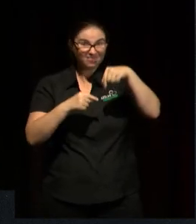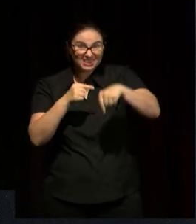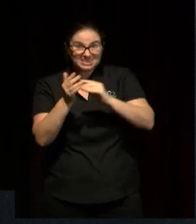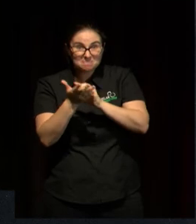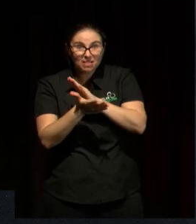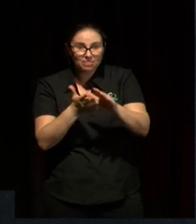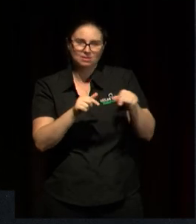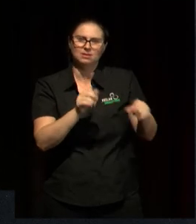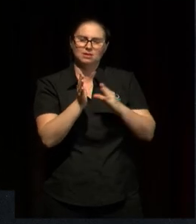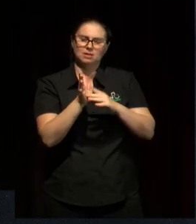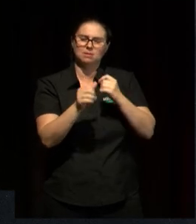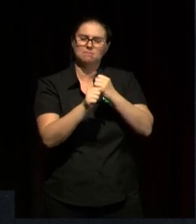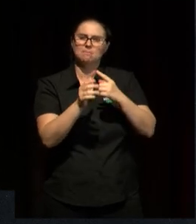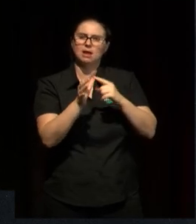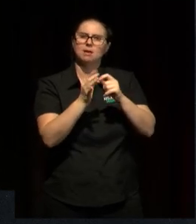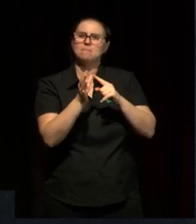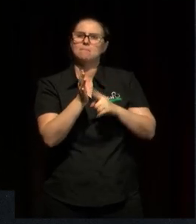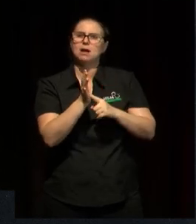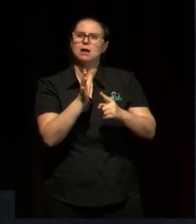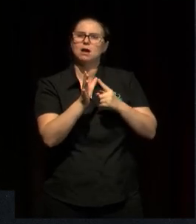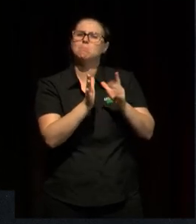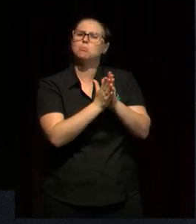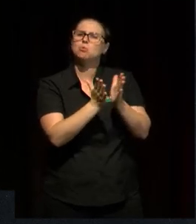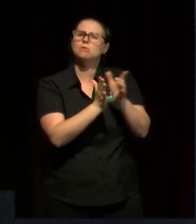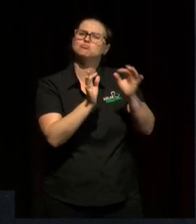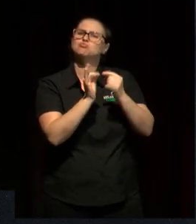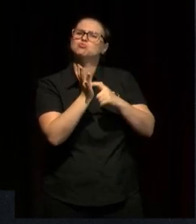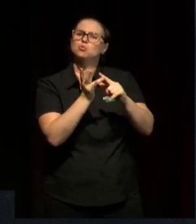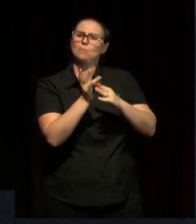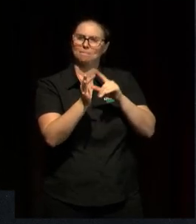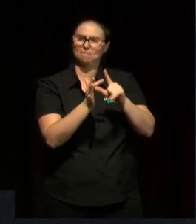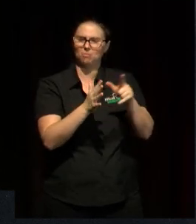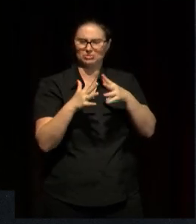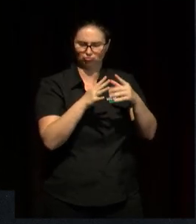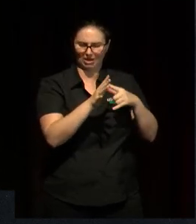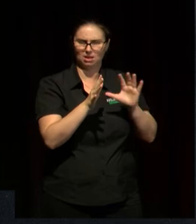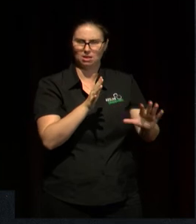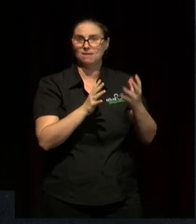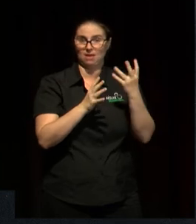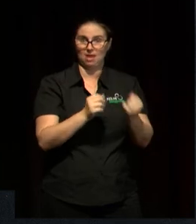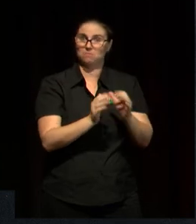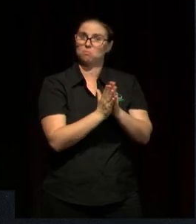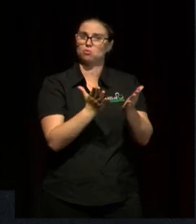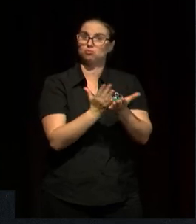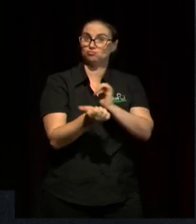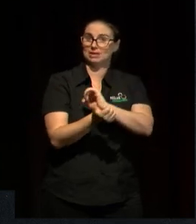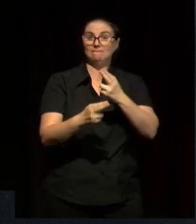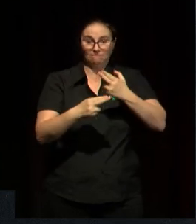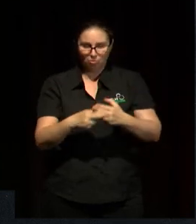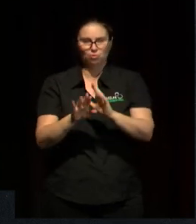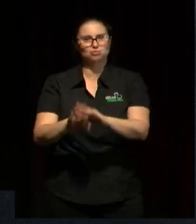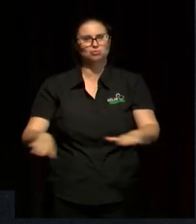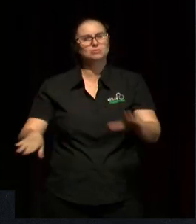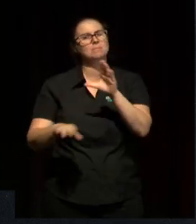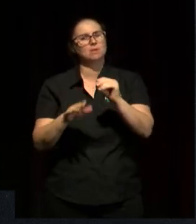Magabala Books is releasing a book for children by Sally Morgan. Yeah?